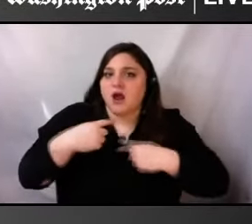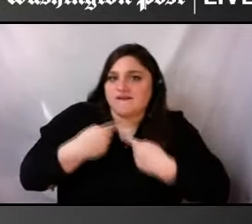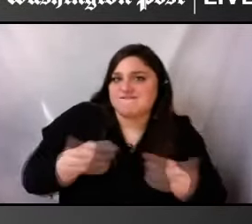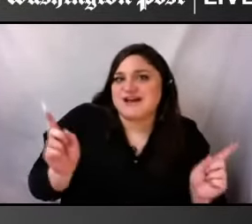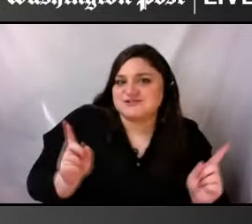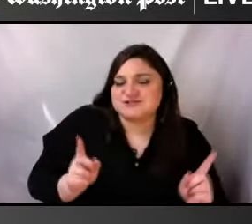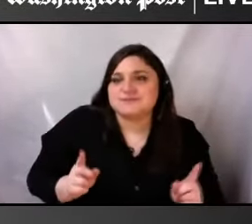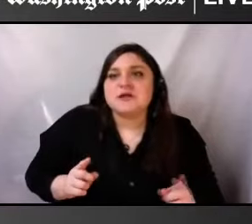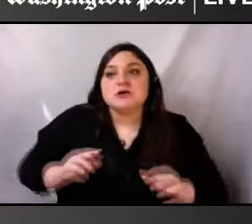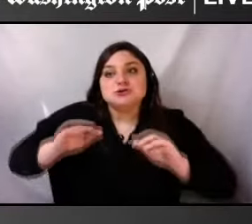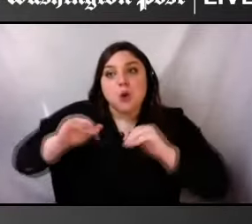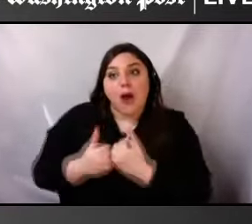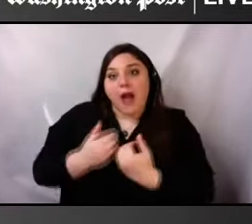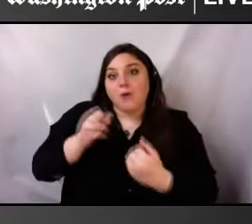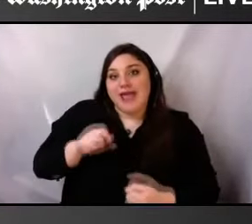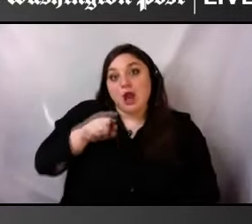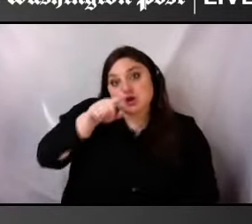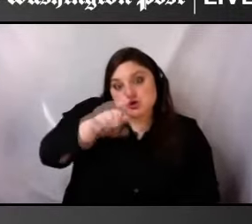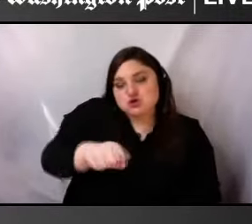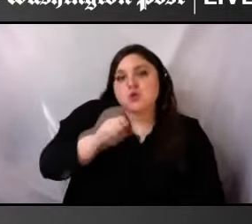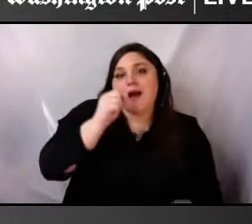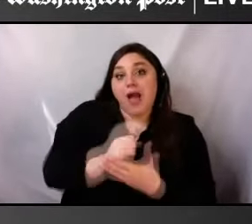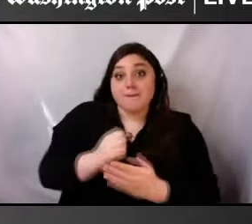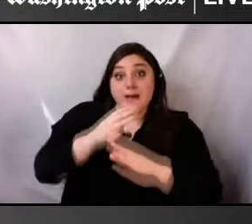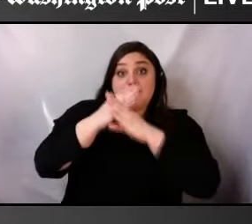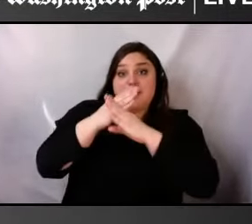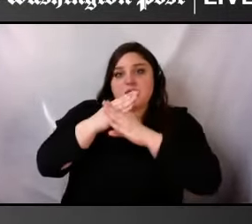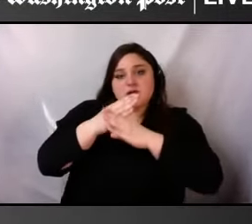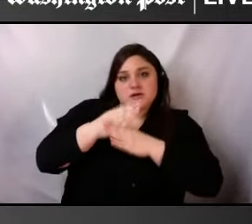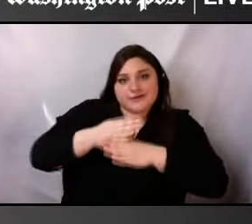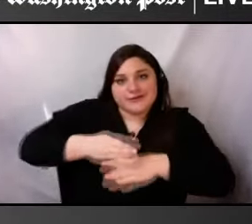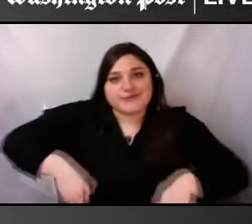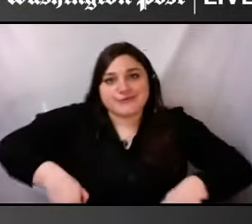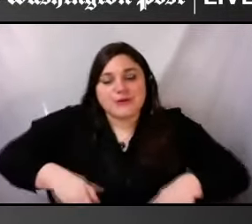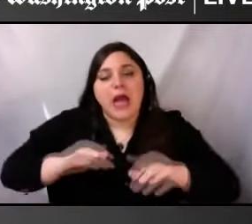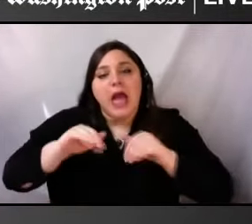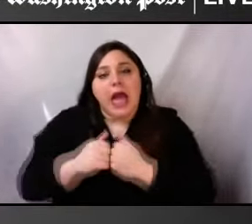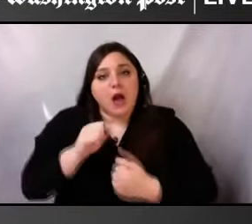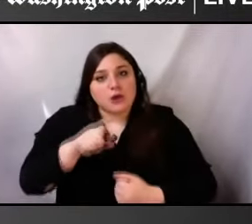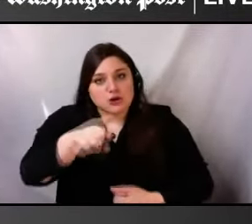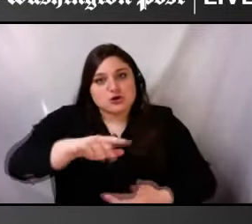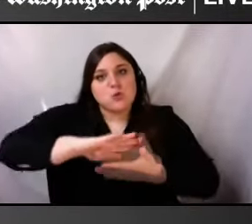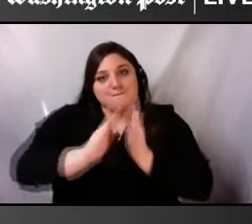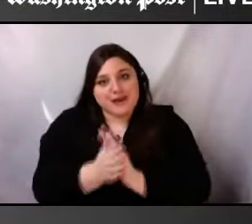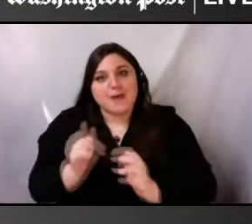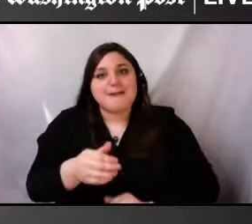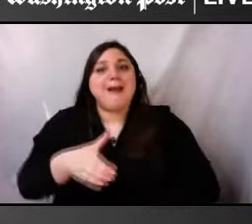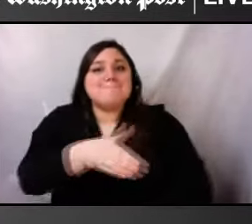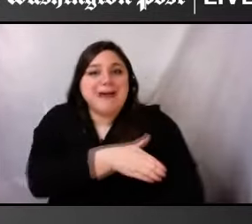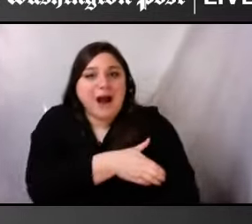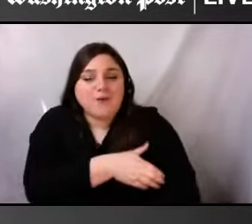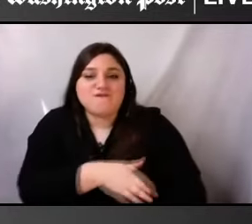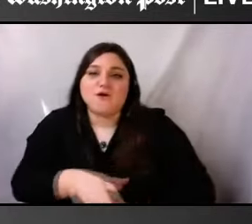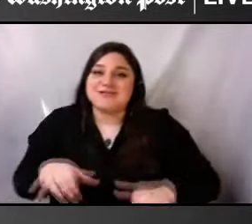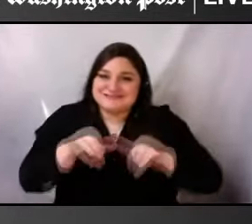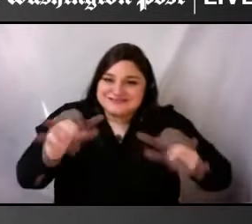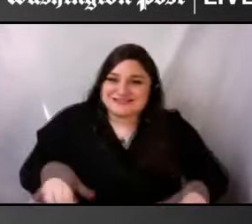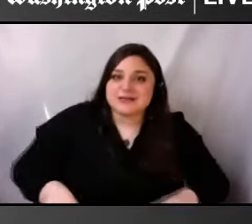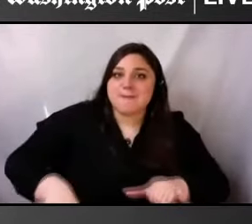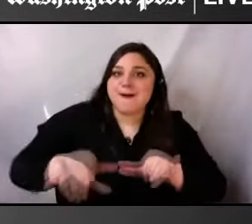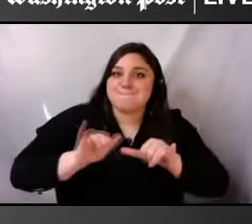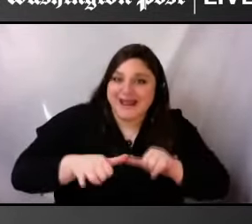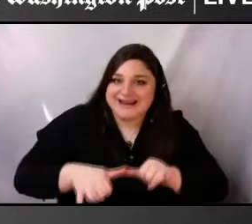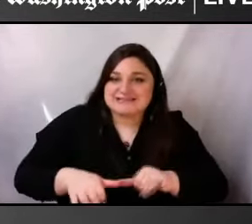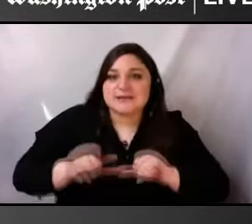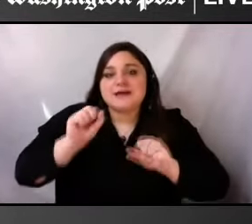And how can that in turn be a powerful mechanism that leads to inclusion and, and,